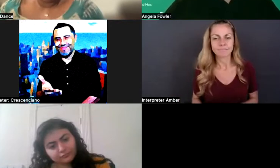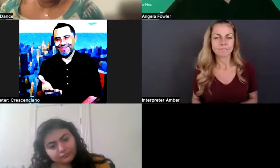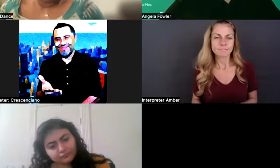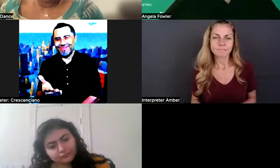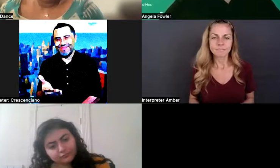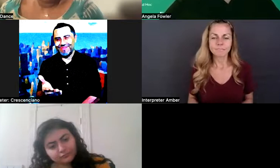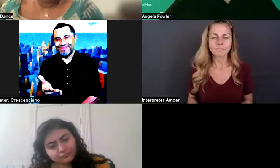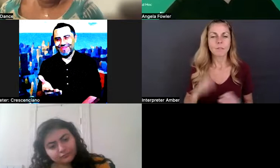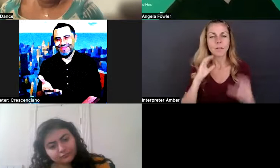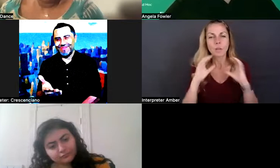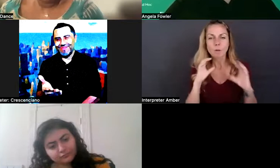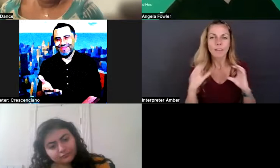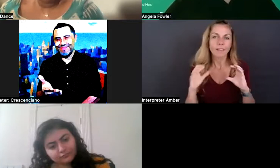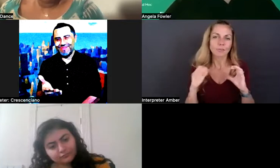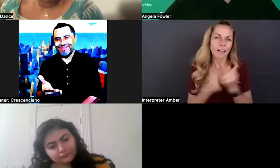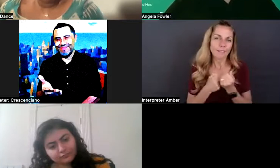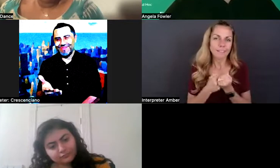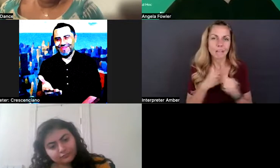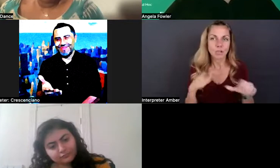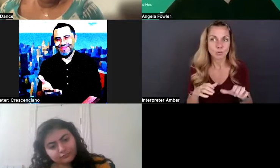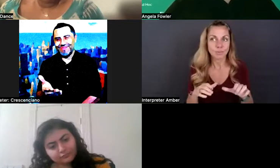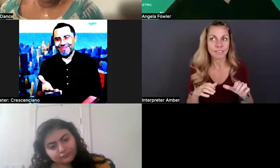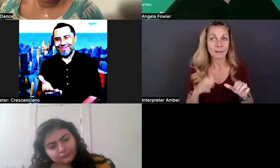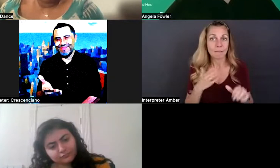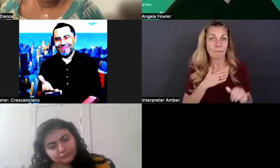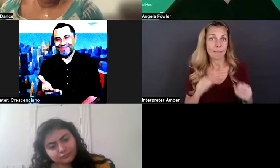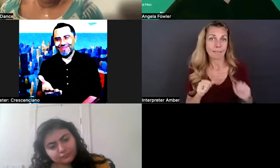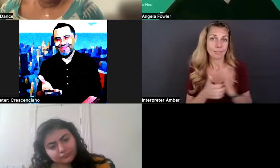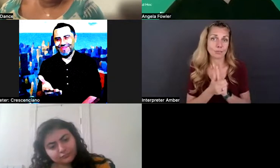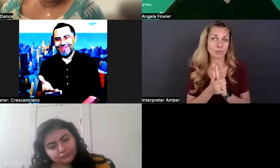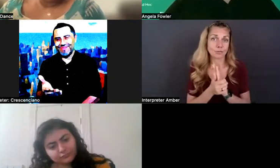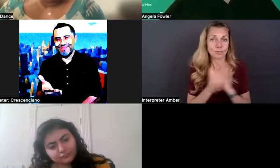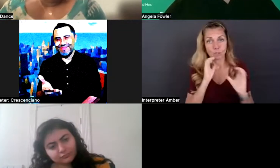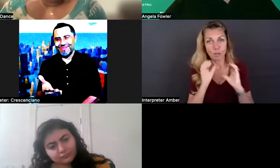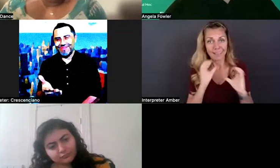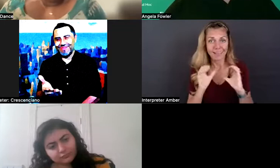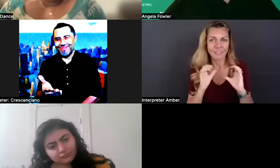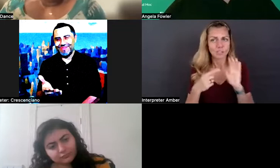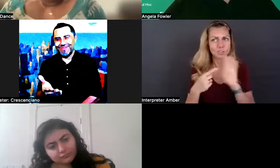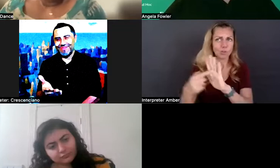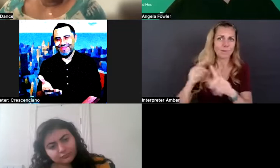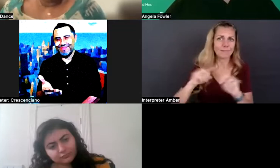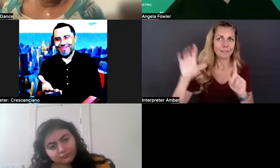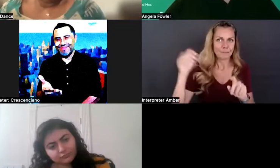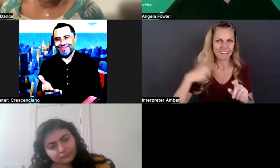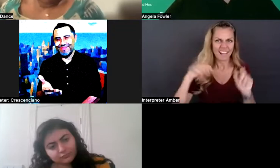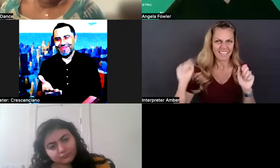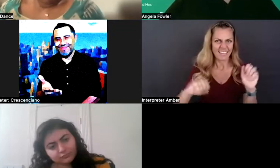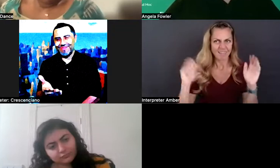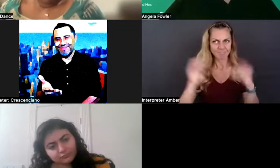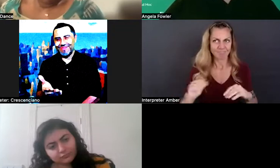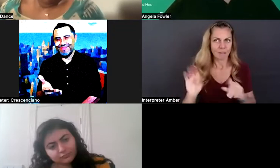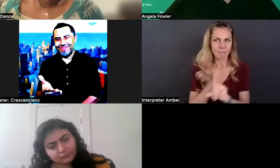my ability to communicate from an advocacy standpoint also shows employers that I can put together a persuasive message,